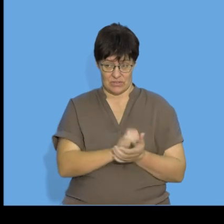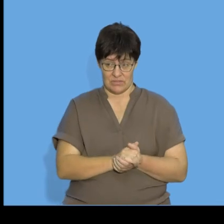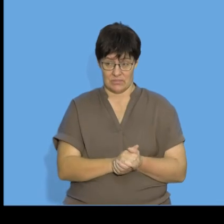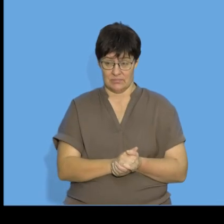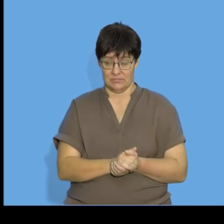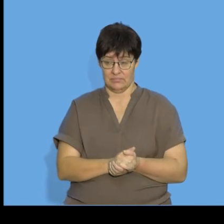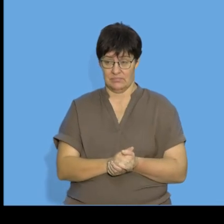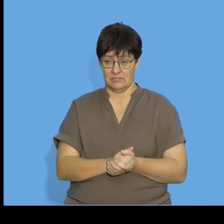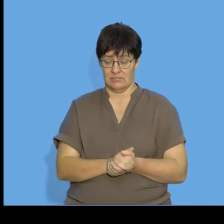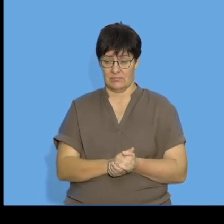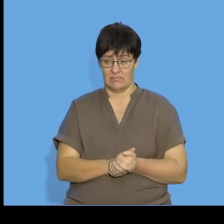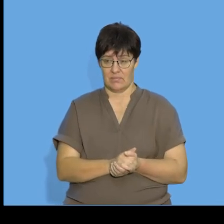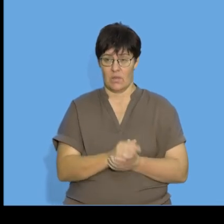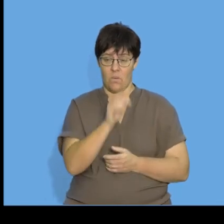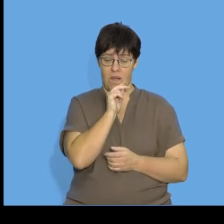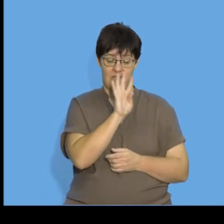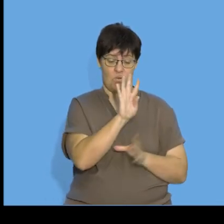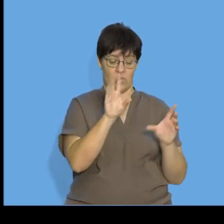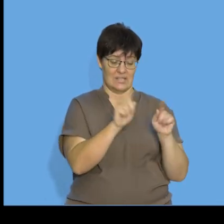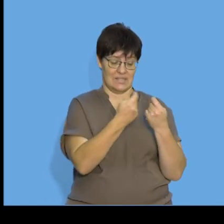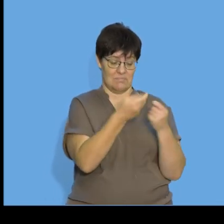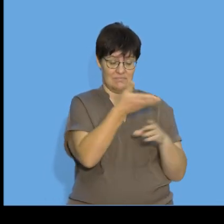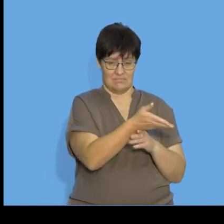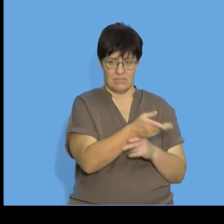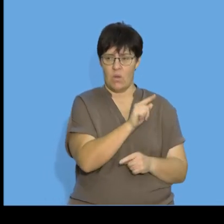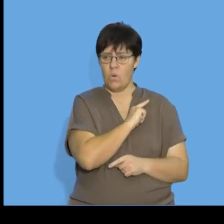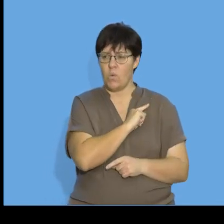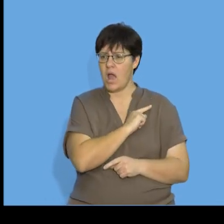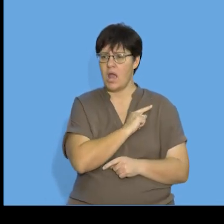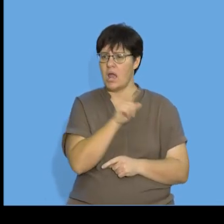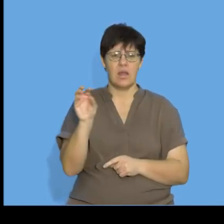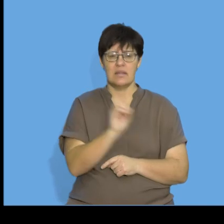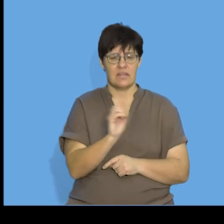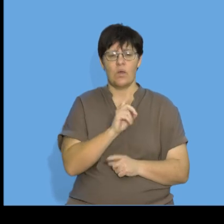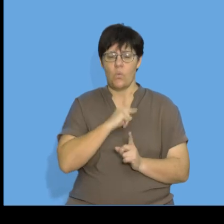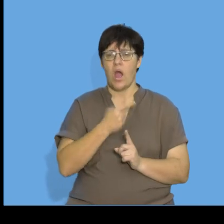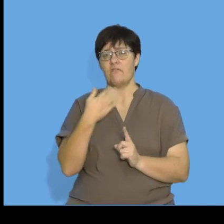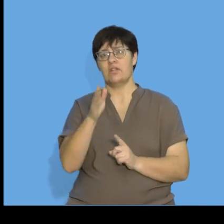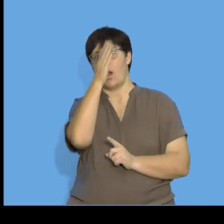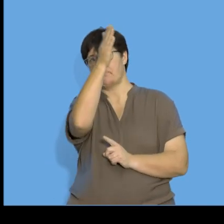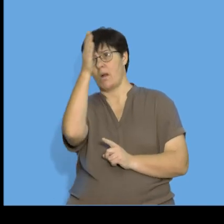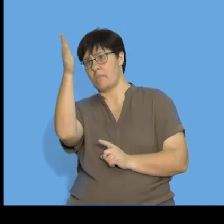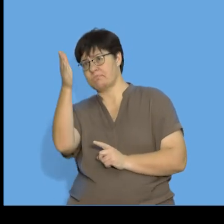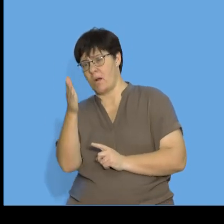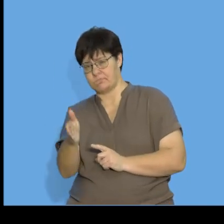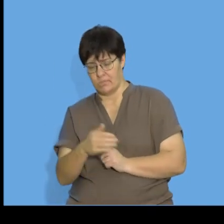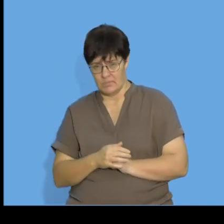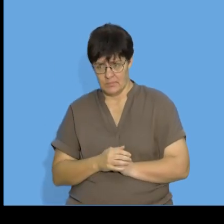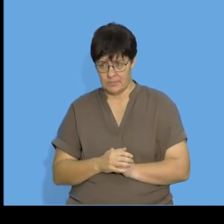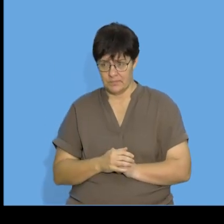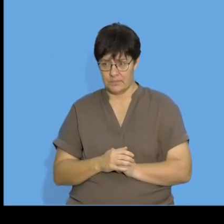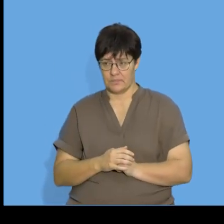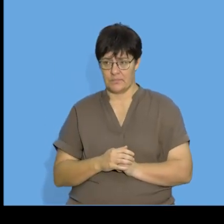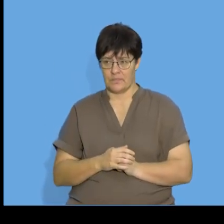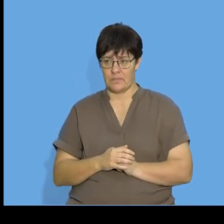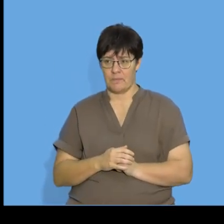matches if there are four teams the reason why I haven't put any teams in over here for D is because they've already played